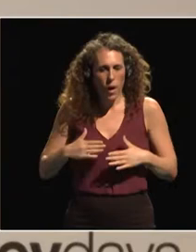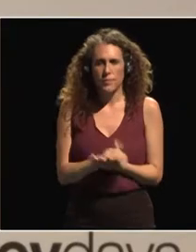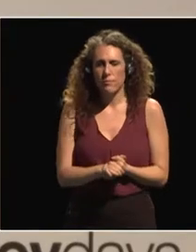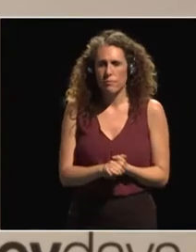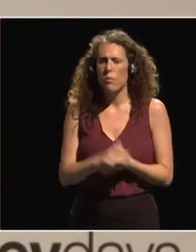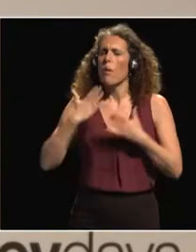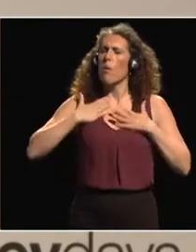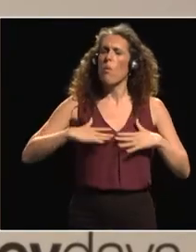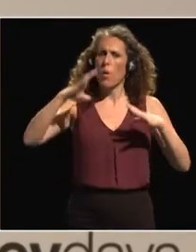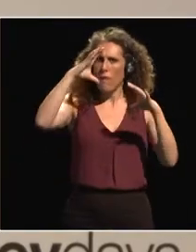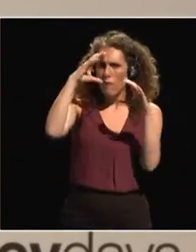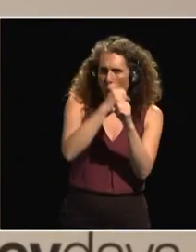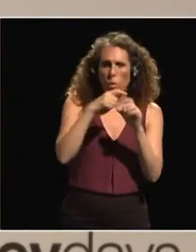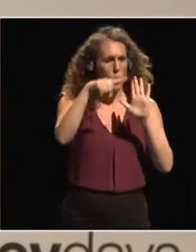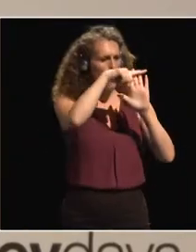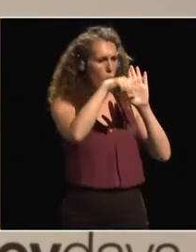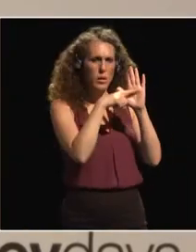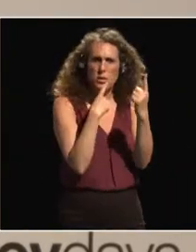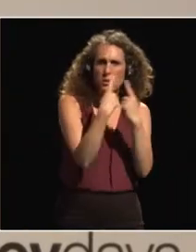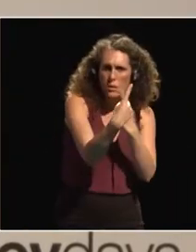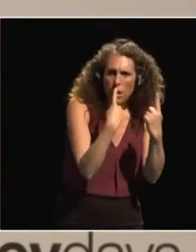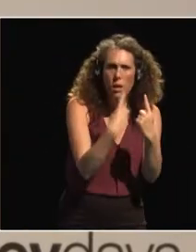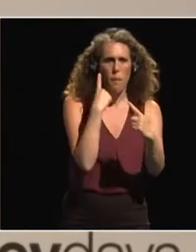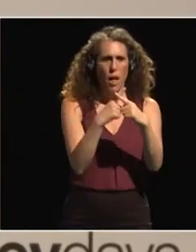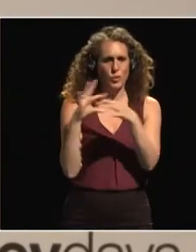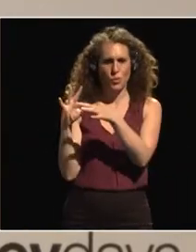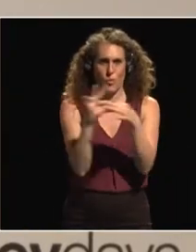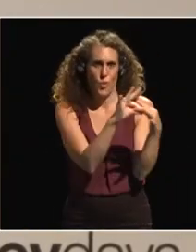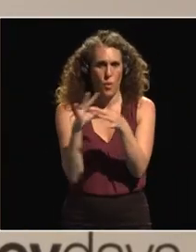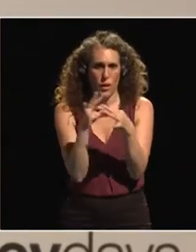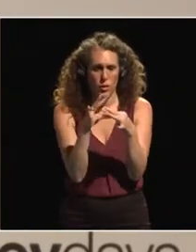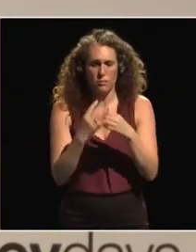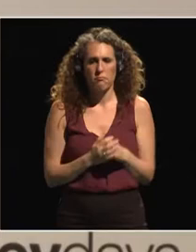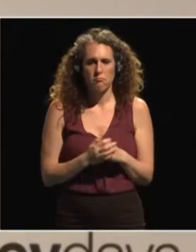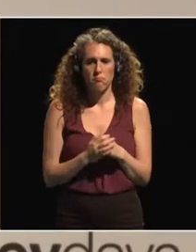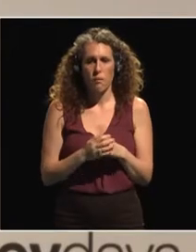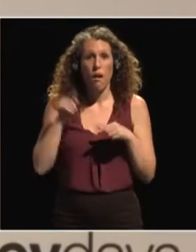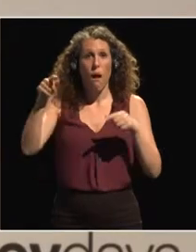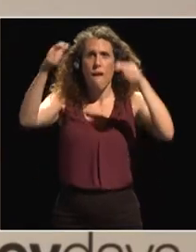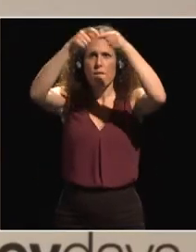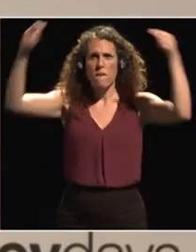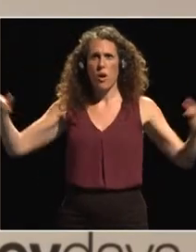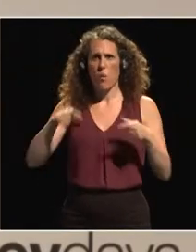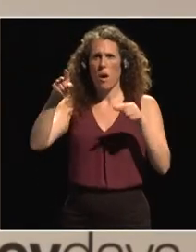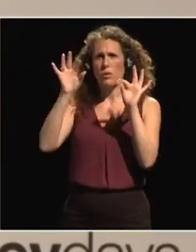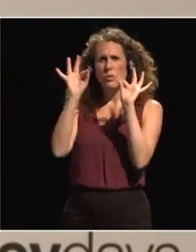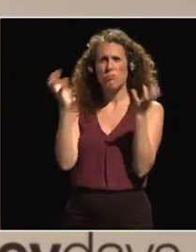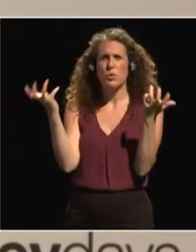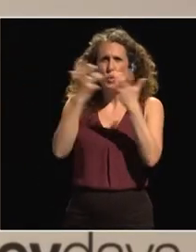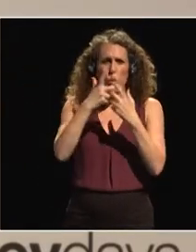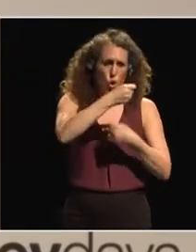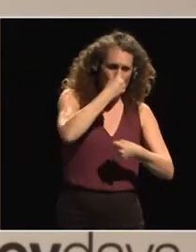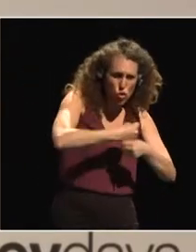to enhance policy dialogue and cooperation and define how to provide the most appropriate framework to create jobs and bring